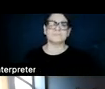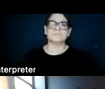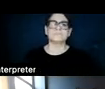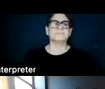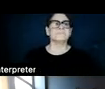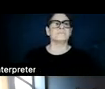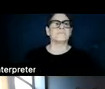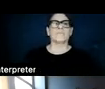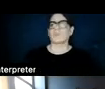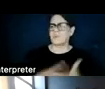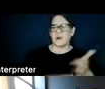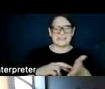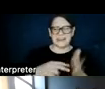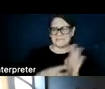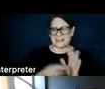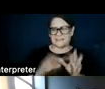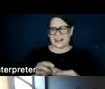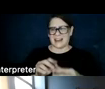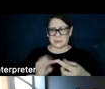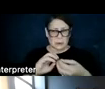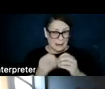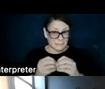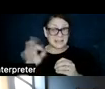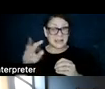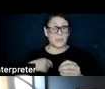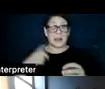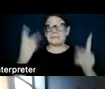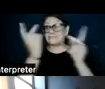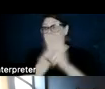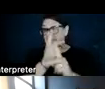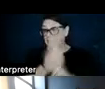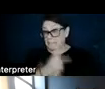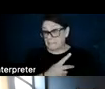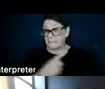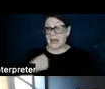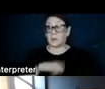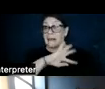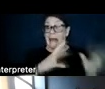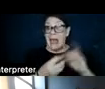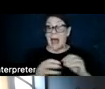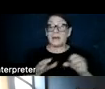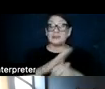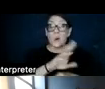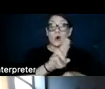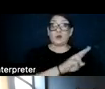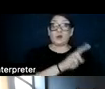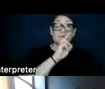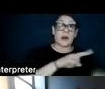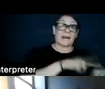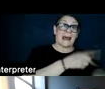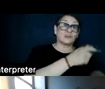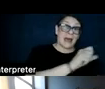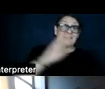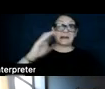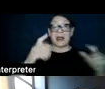And what does this actually mean in terms of numbers? So if we put this all together, we added the total land use footprint for natural gas versus